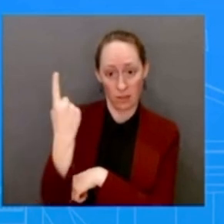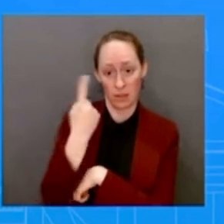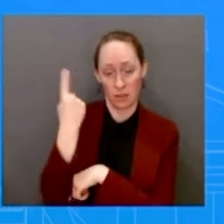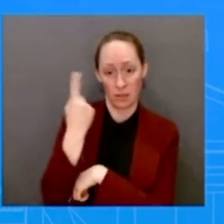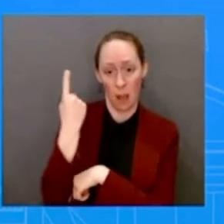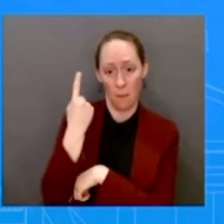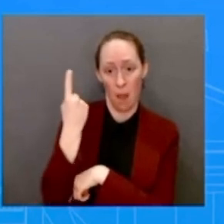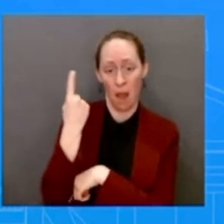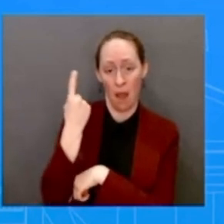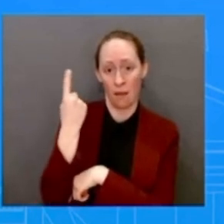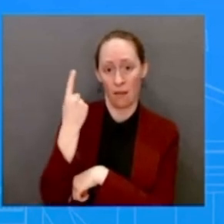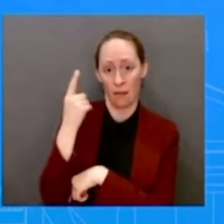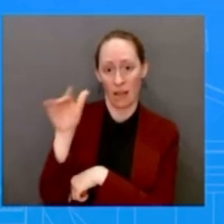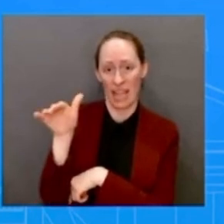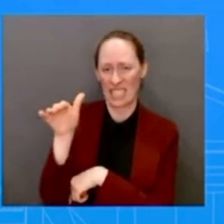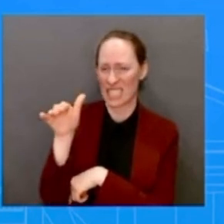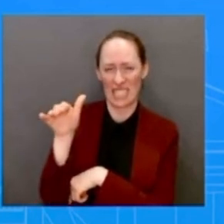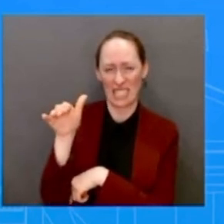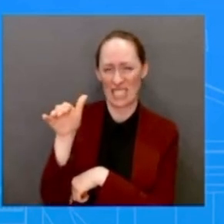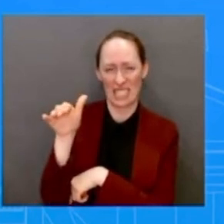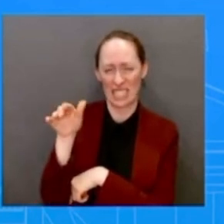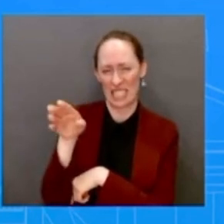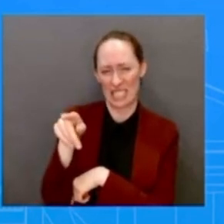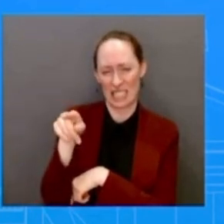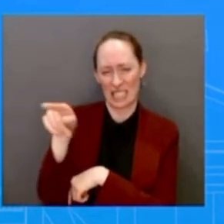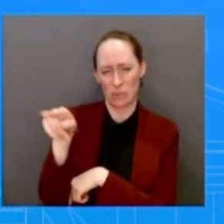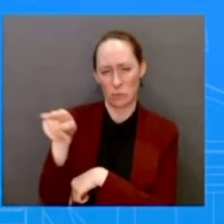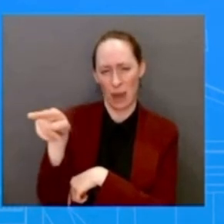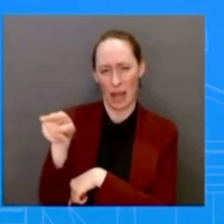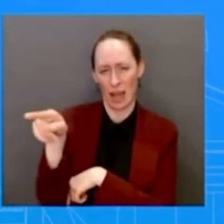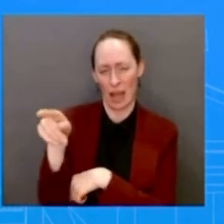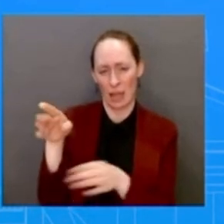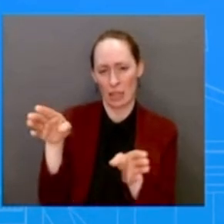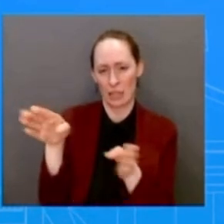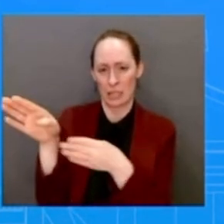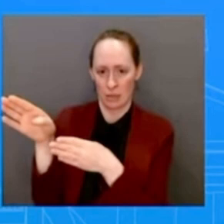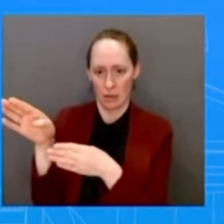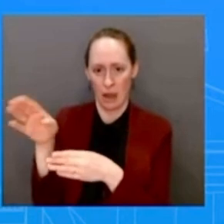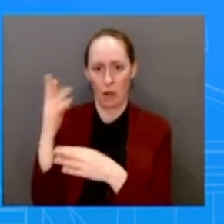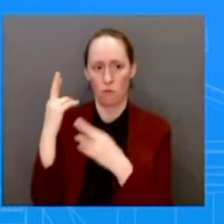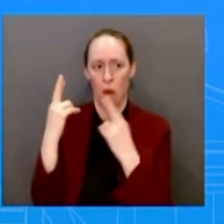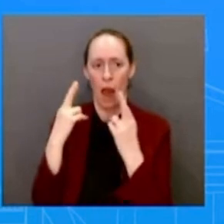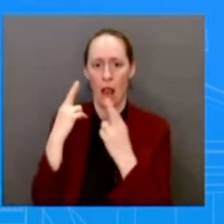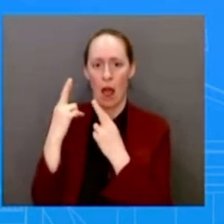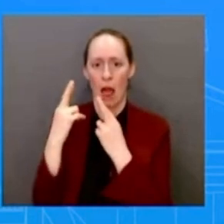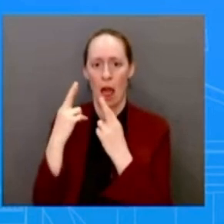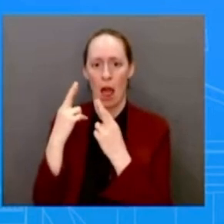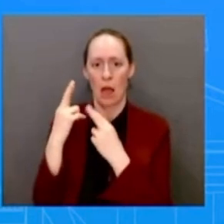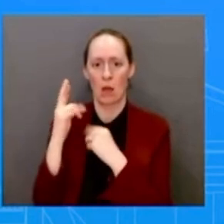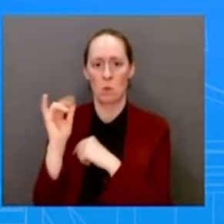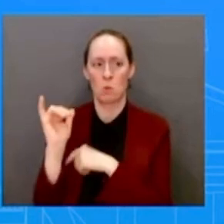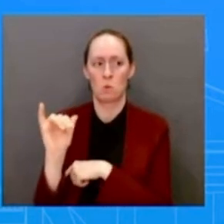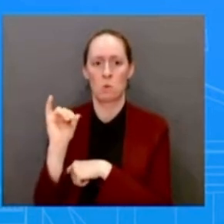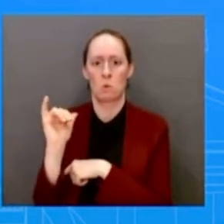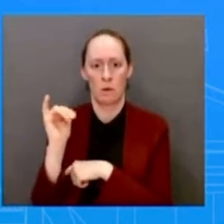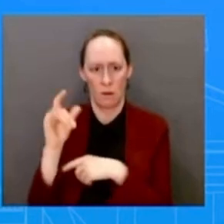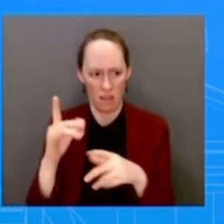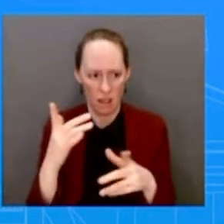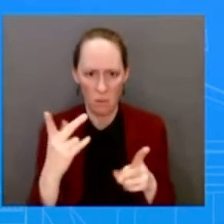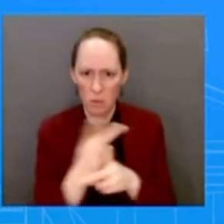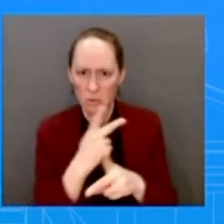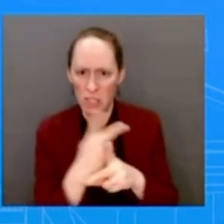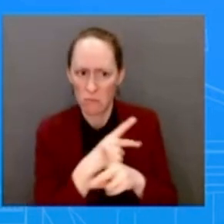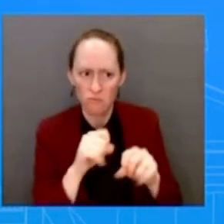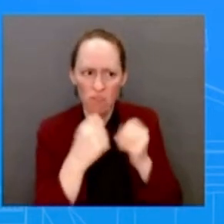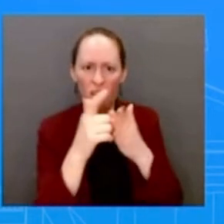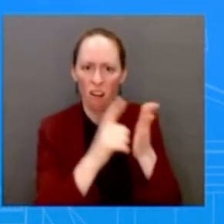and crime is a big issue in America in certain cities. We saw it reflected in the election in Chicago. We know it's a concern. It's